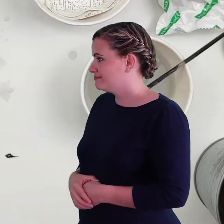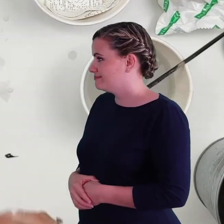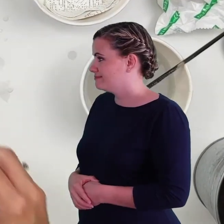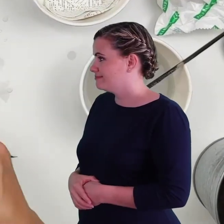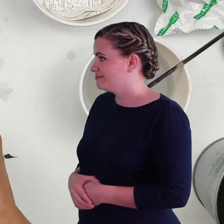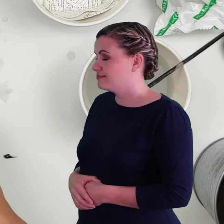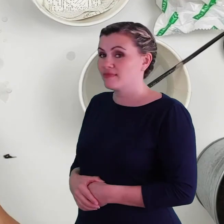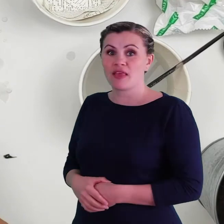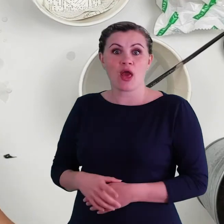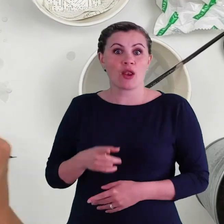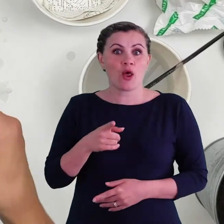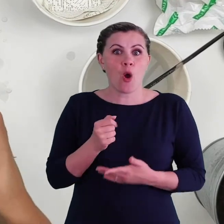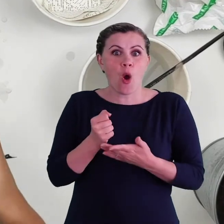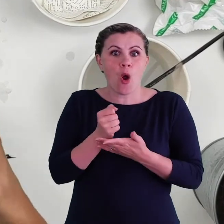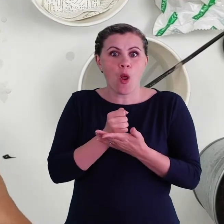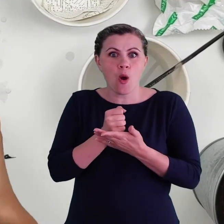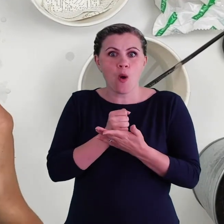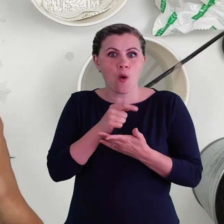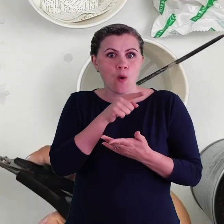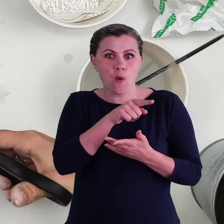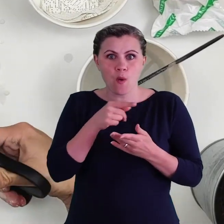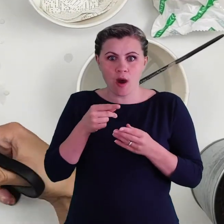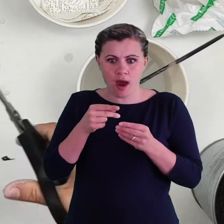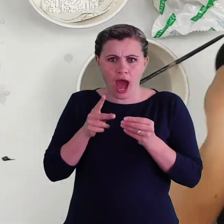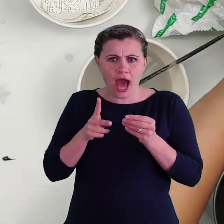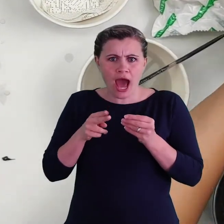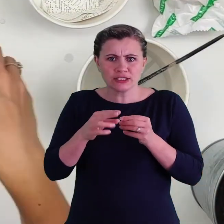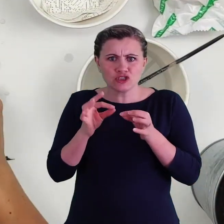Now for my last thing I'm going to add my hair.